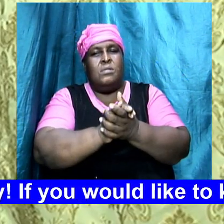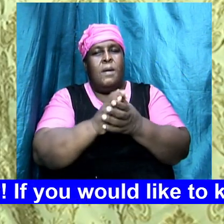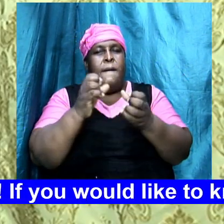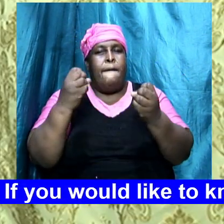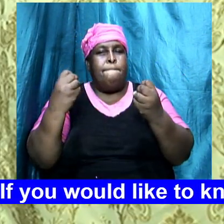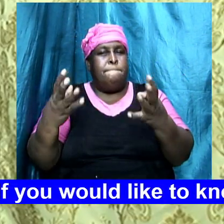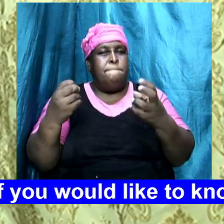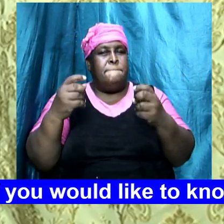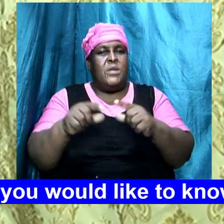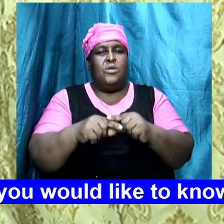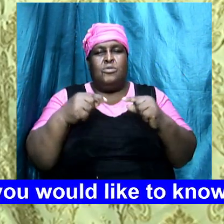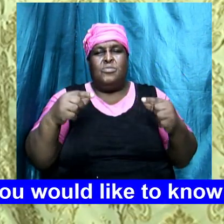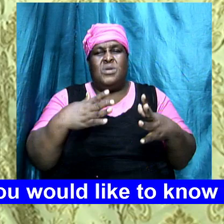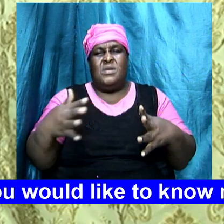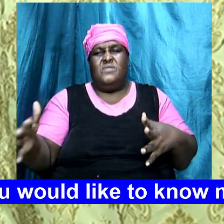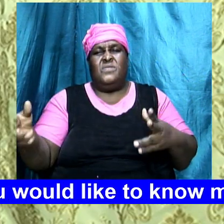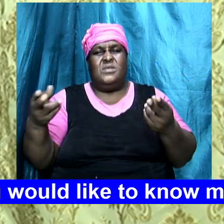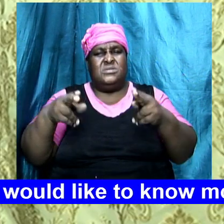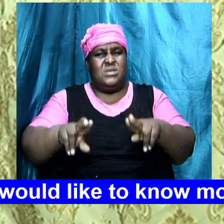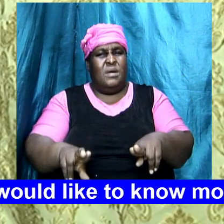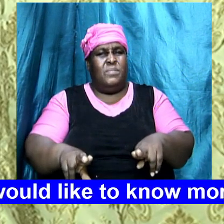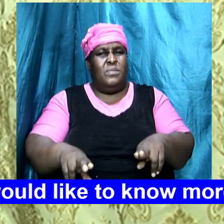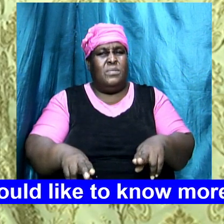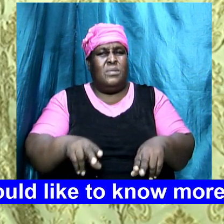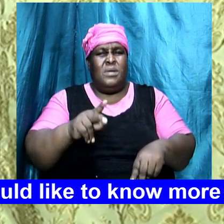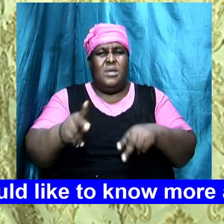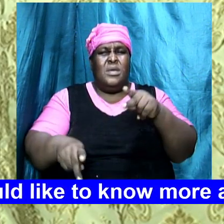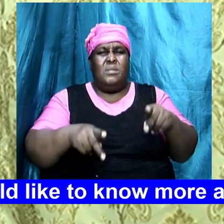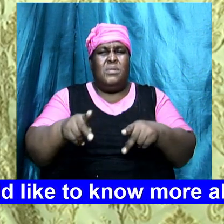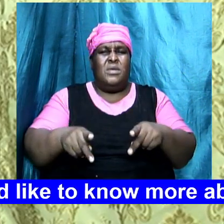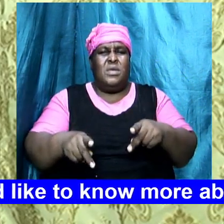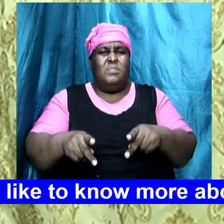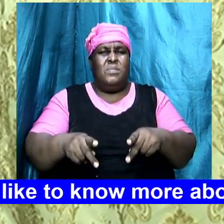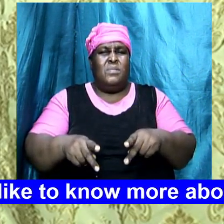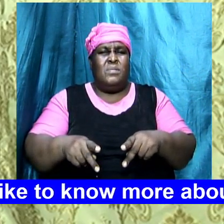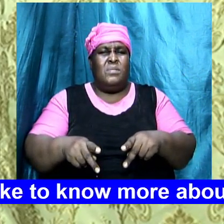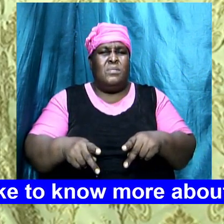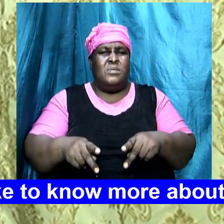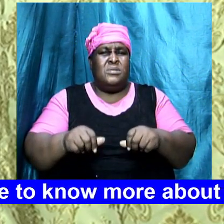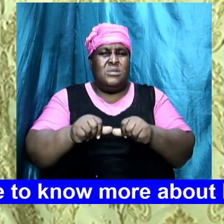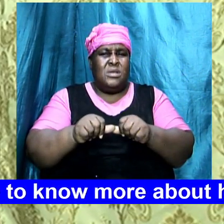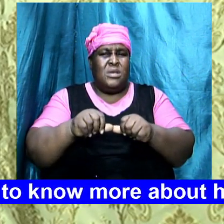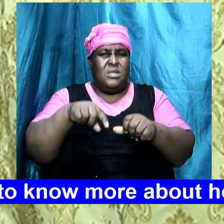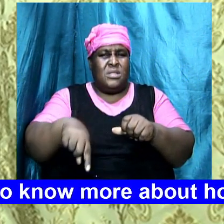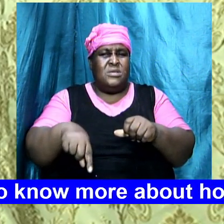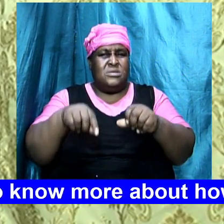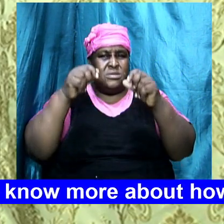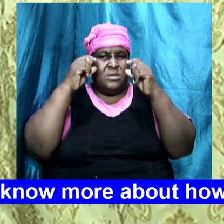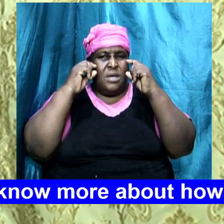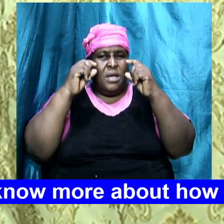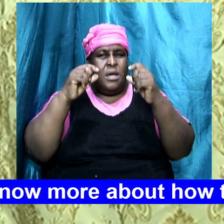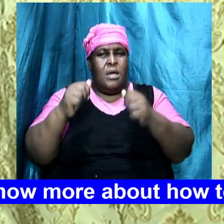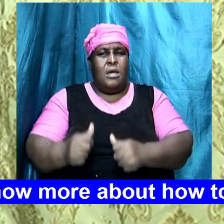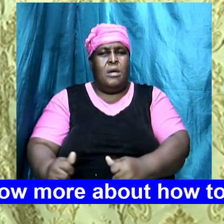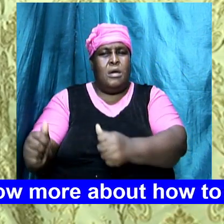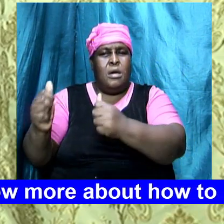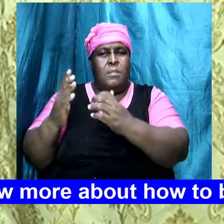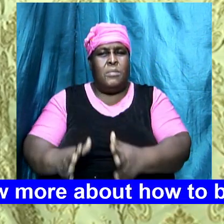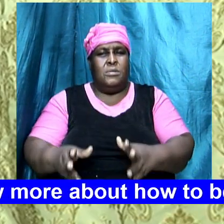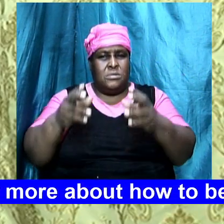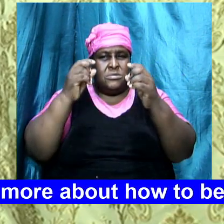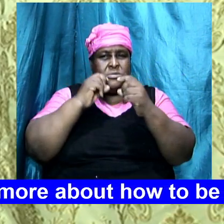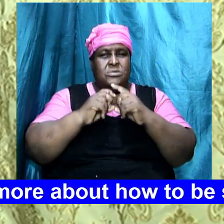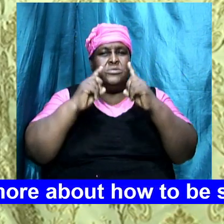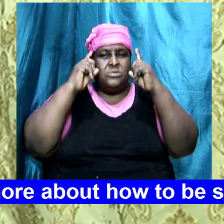great things will happen and that people will abide in this apostle's doctrine God bless you in the name